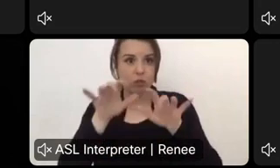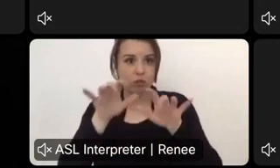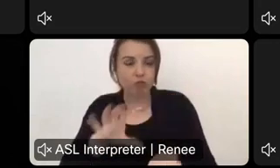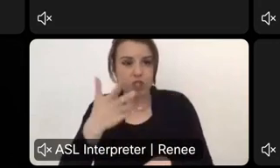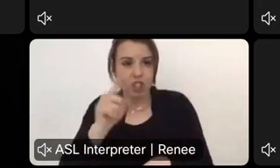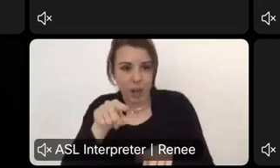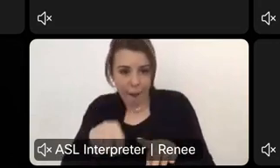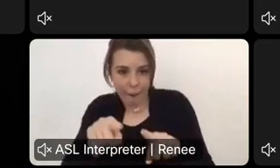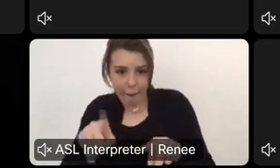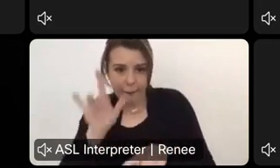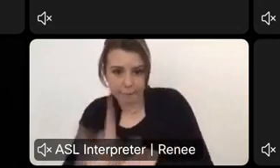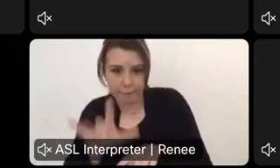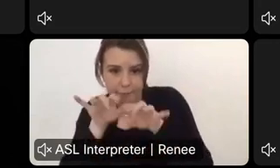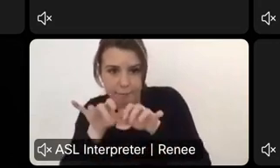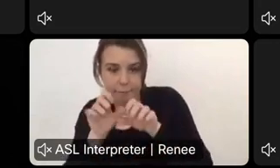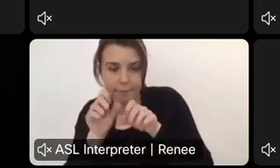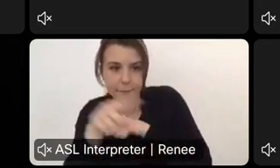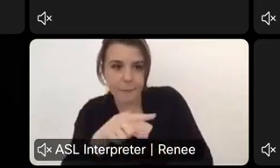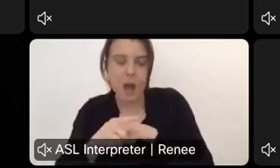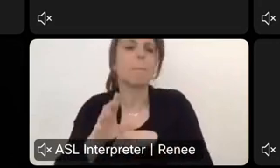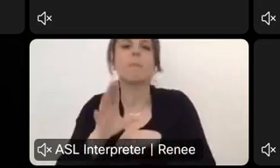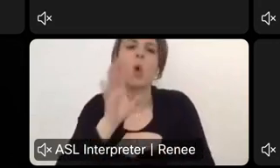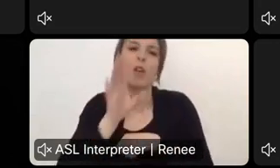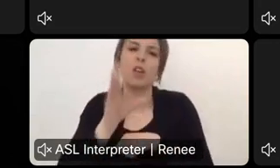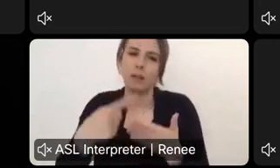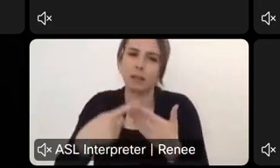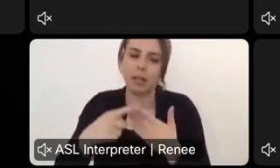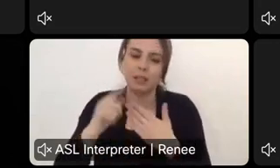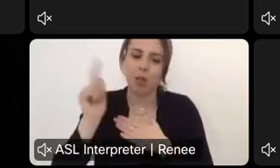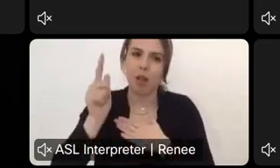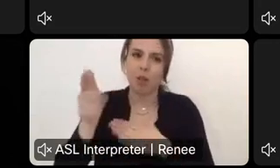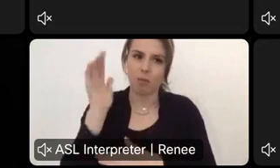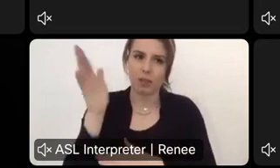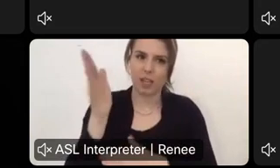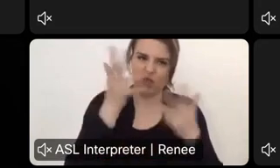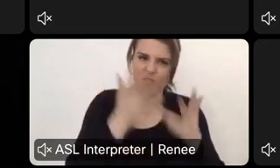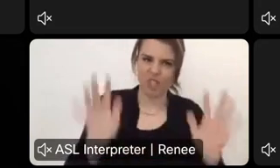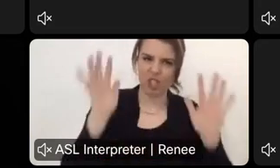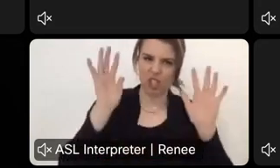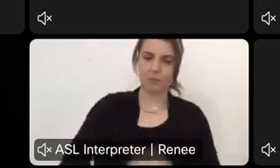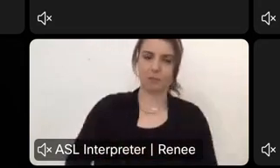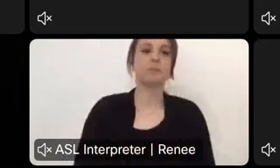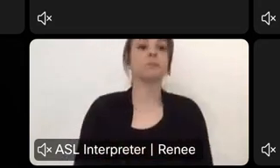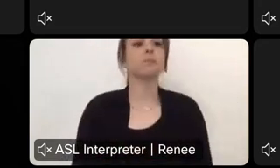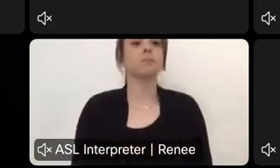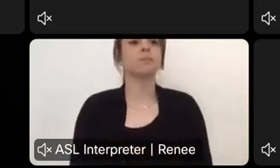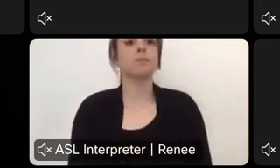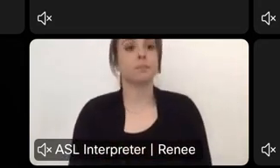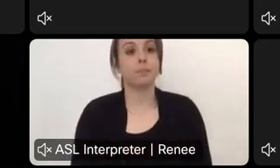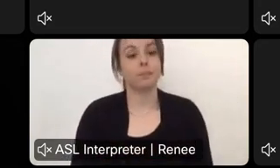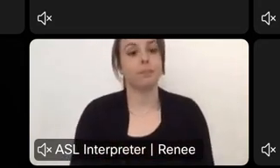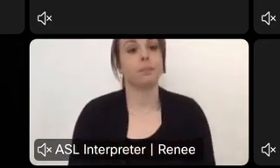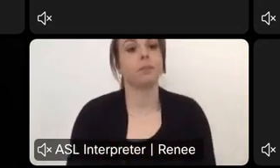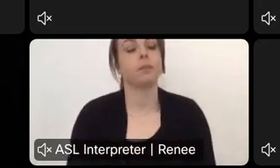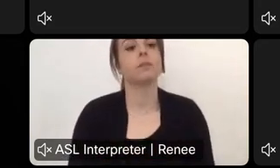do that as well. But those we won't address until after the presentation. So if you'll give me a second here, I will share